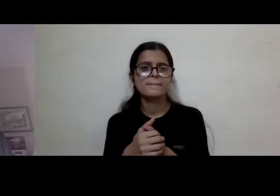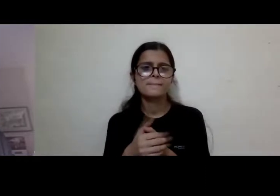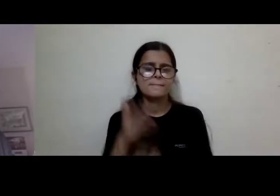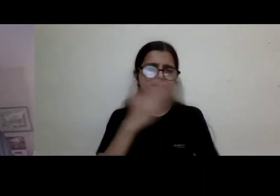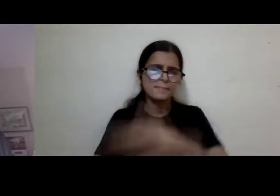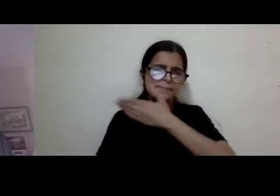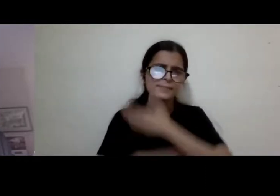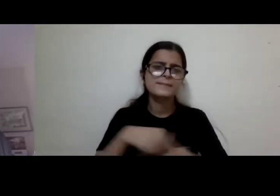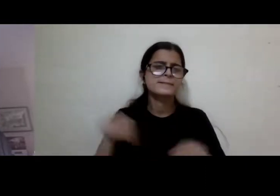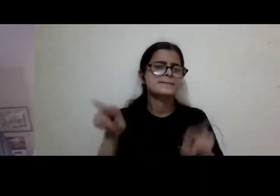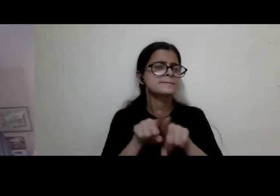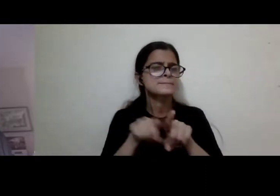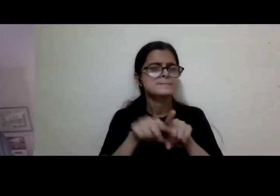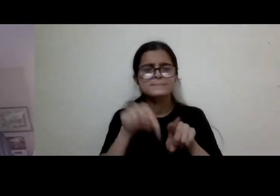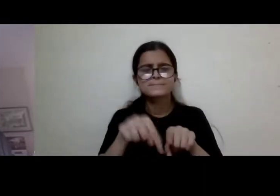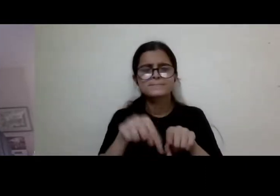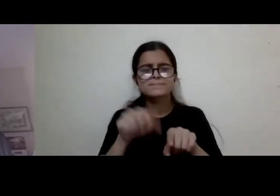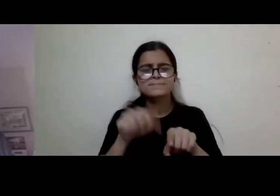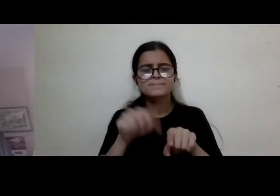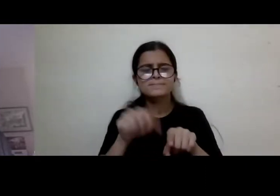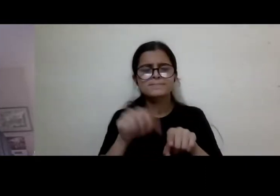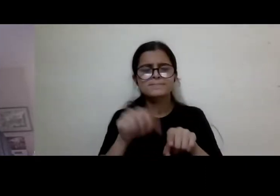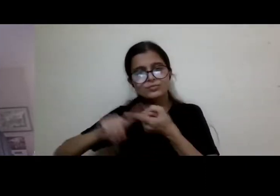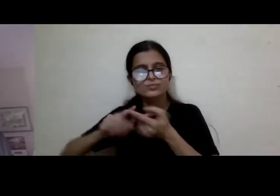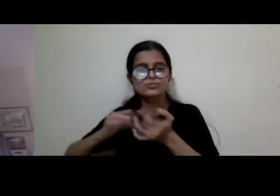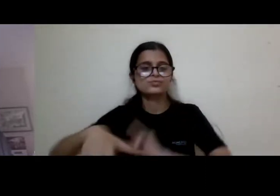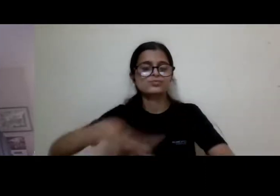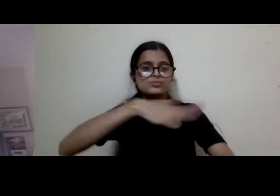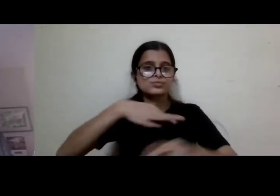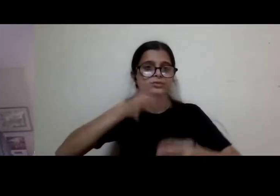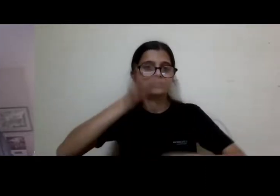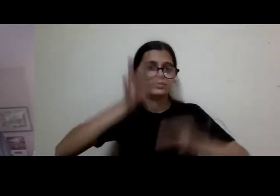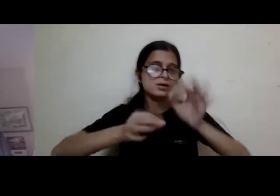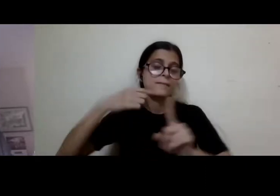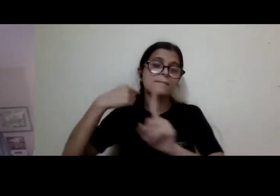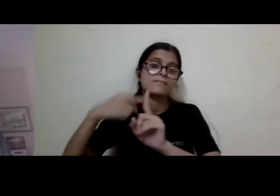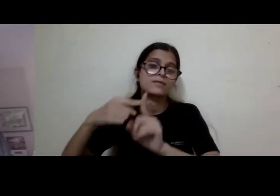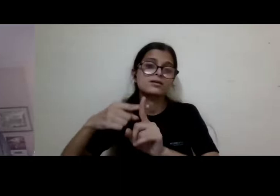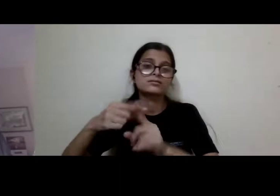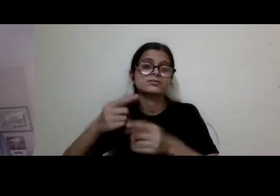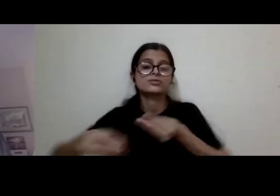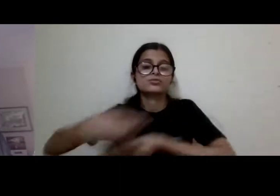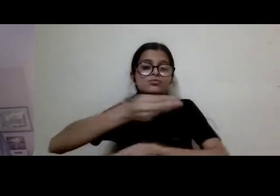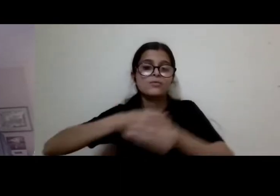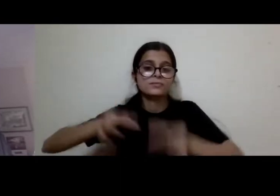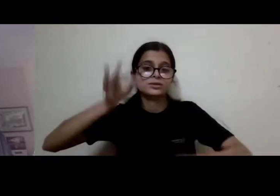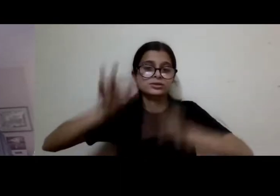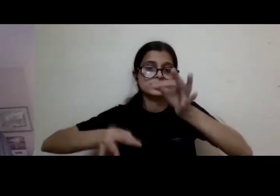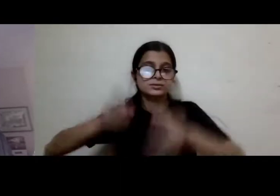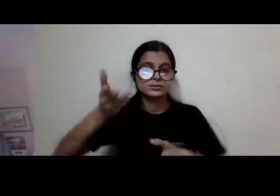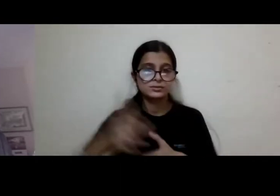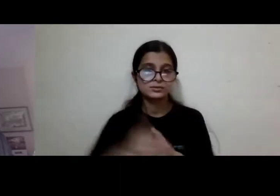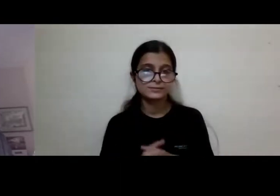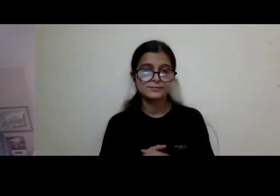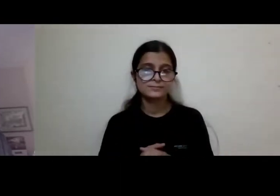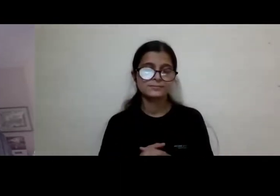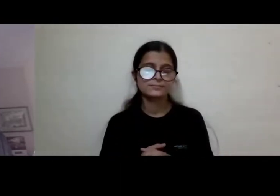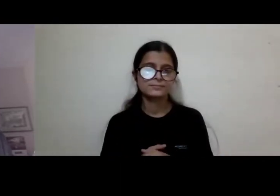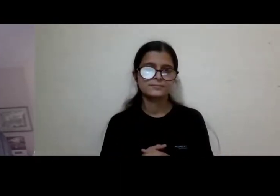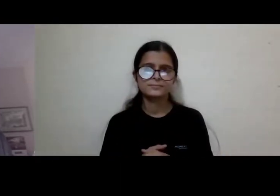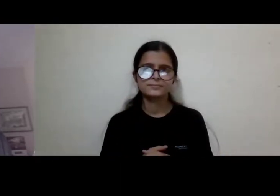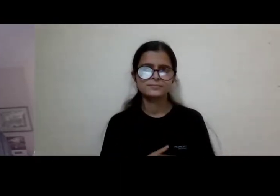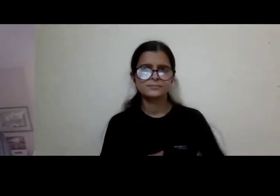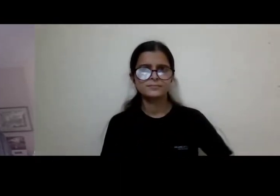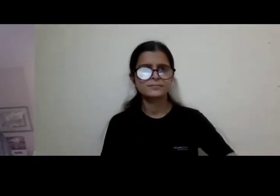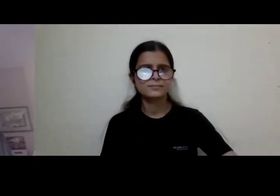and it is an issue of social justice and economic justice. Um, okay. Well, what's the next question? Could you have before that? Okay.